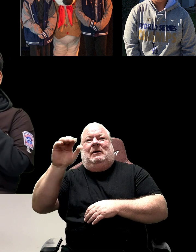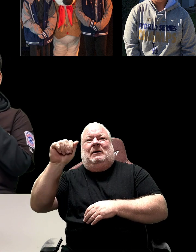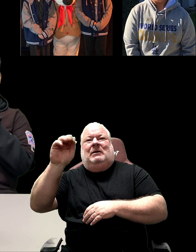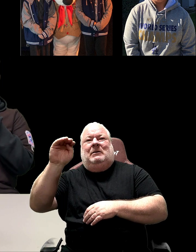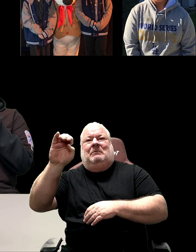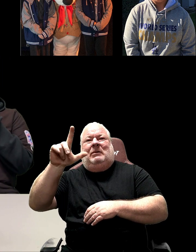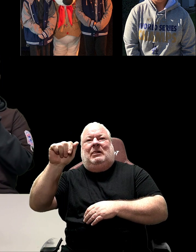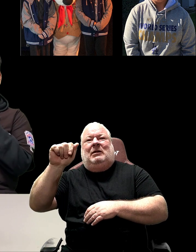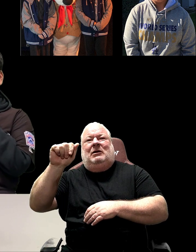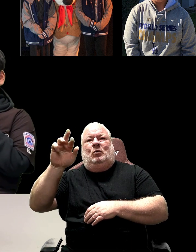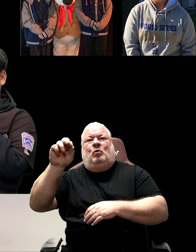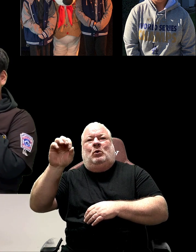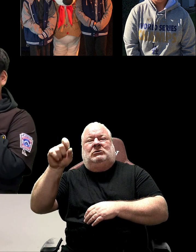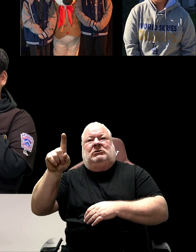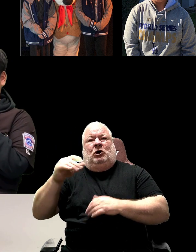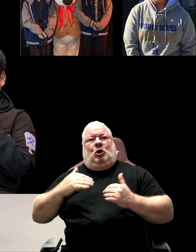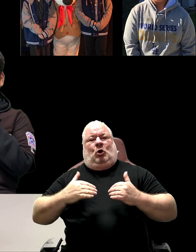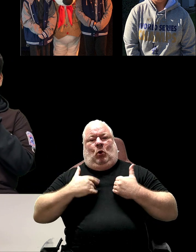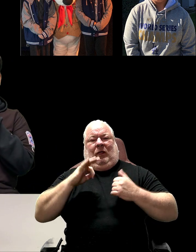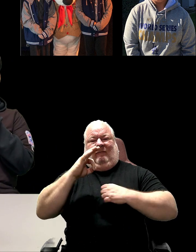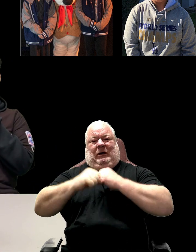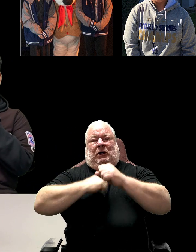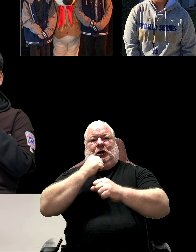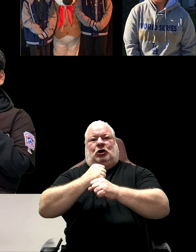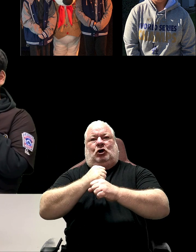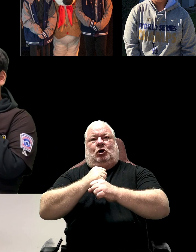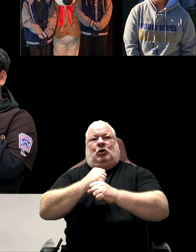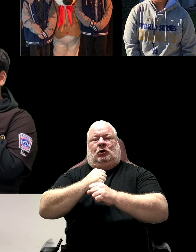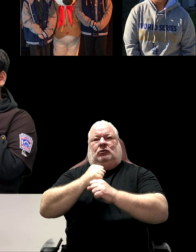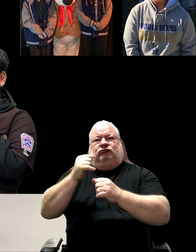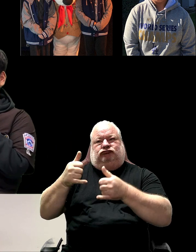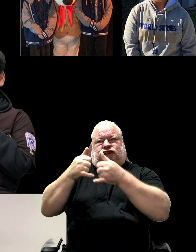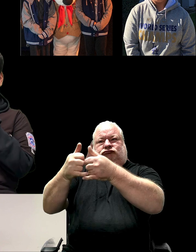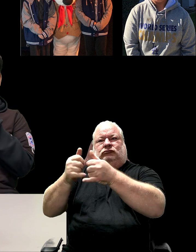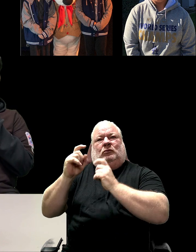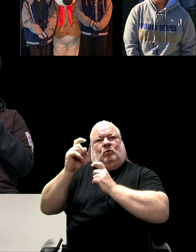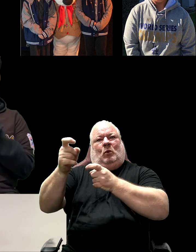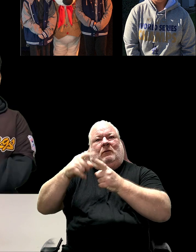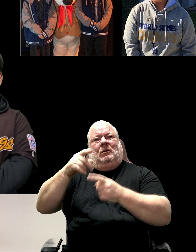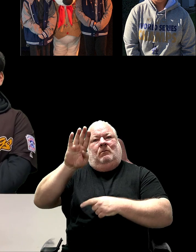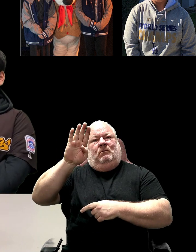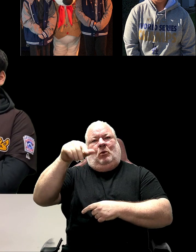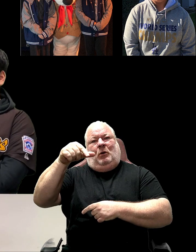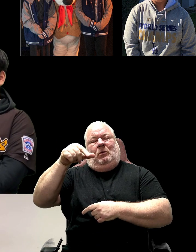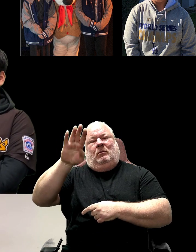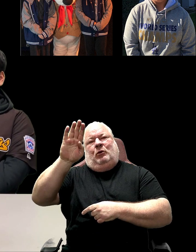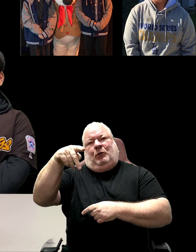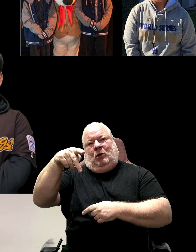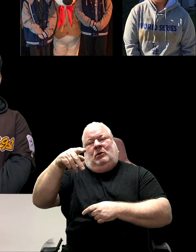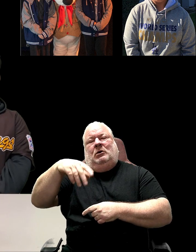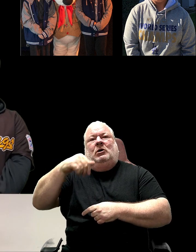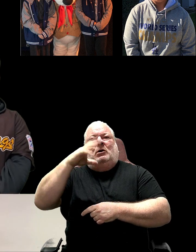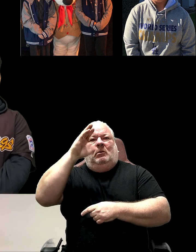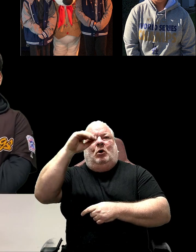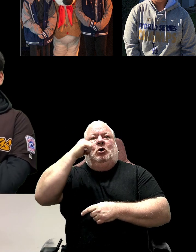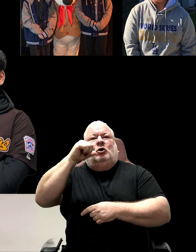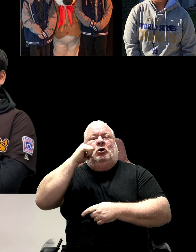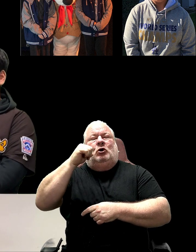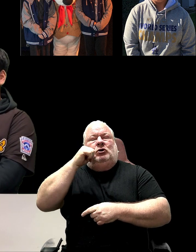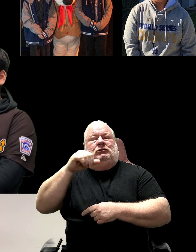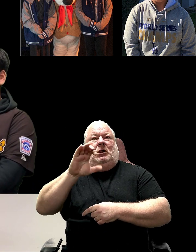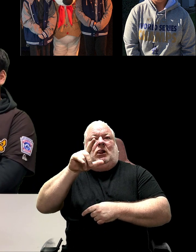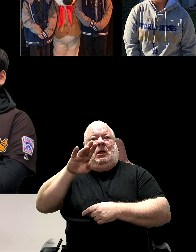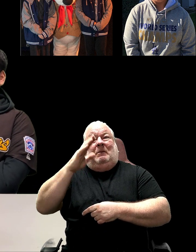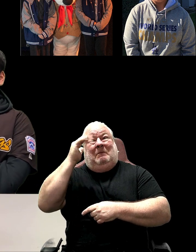Year from the Boys and Girls Club in Boyna Park. They were given the award because these two students